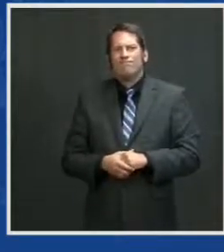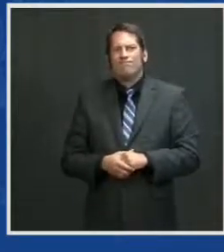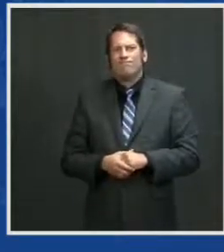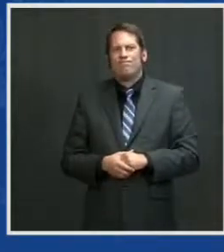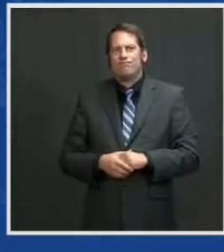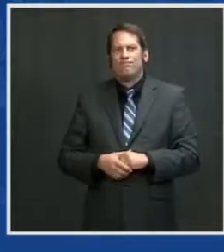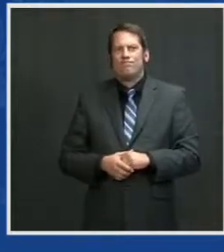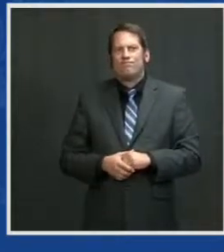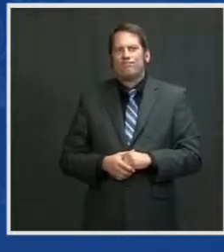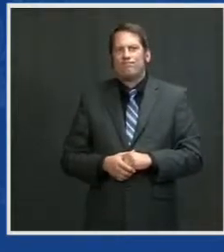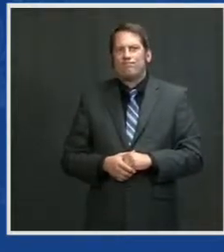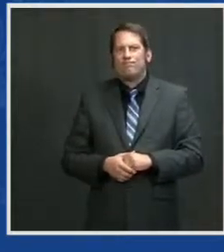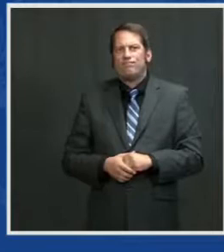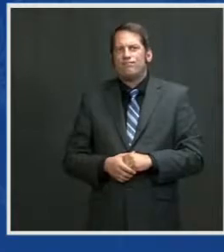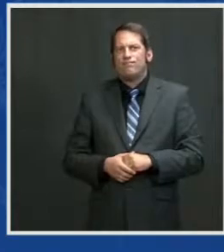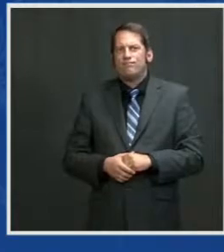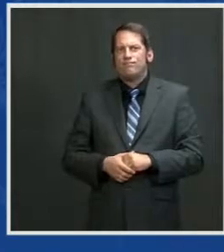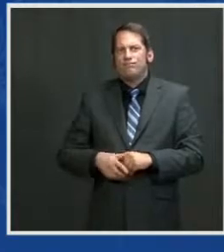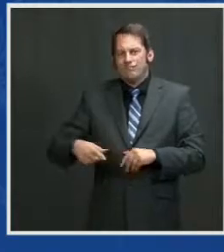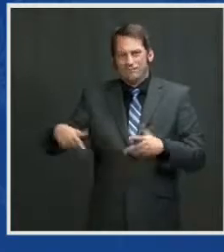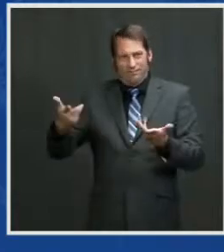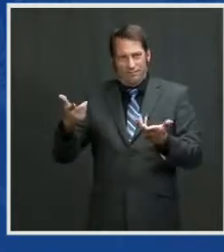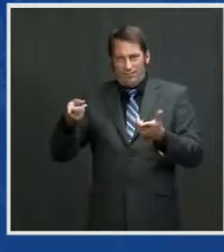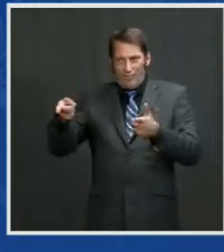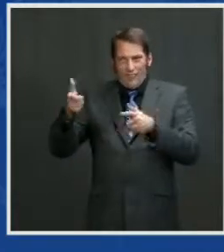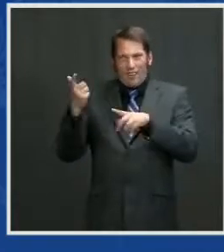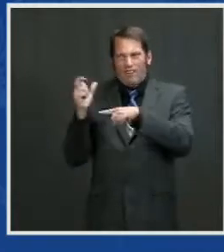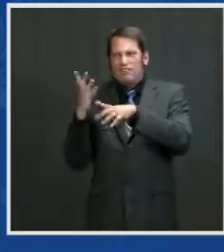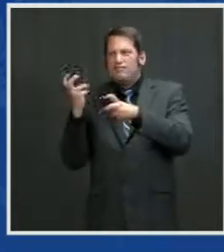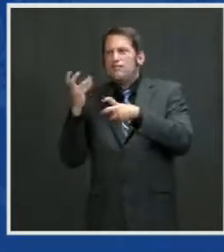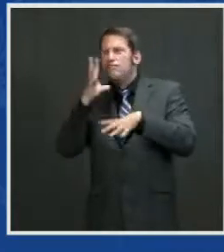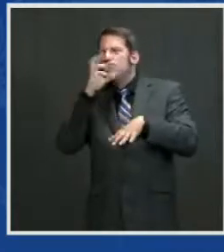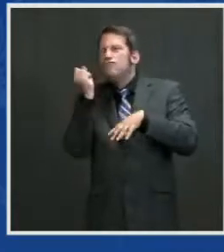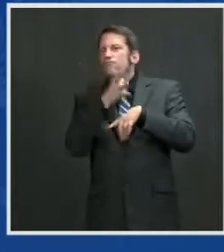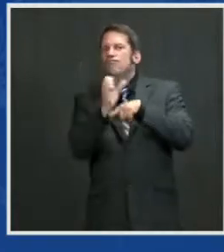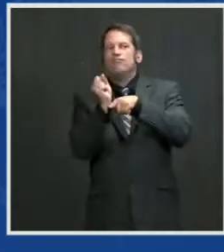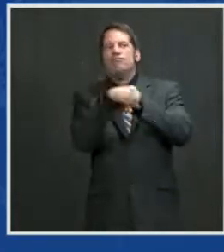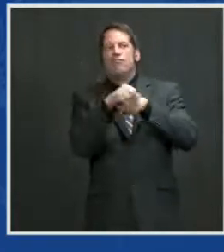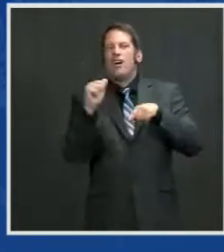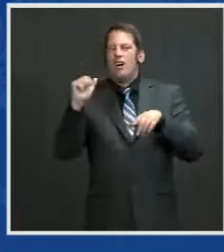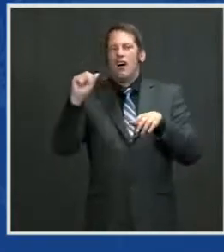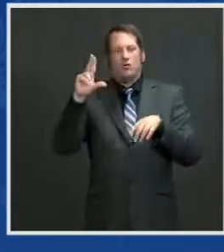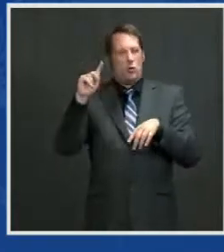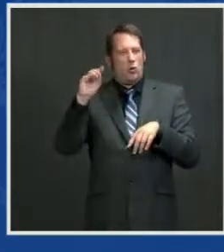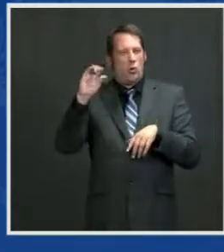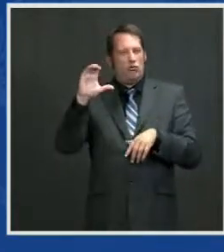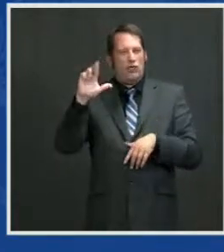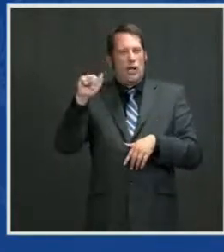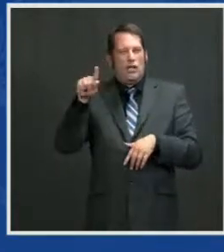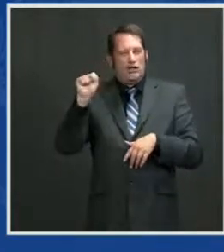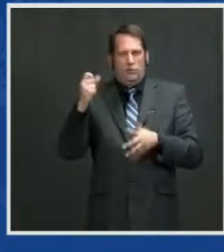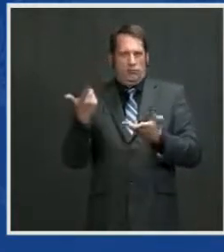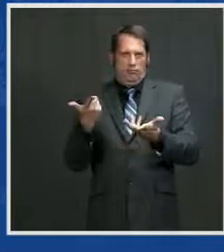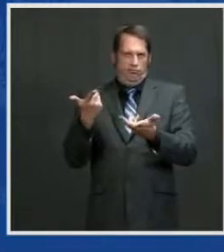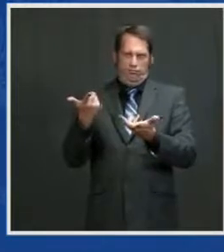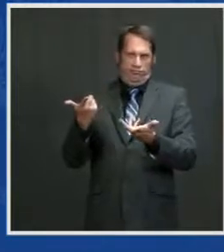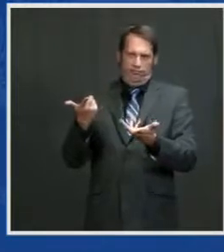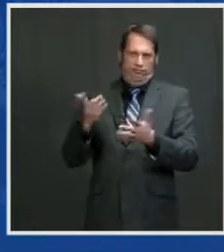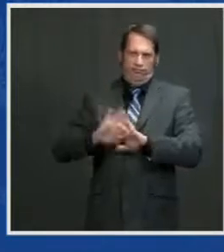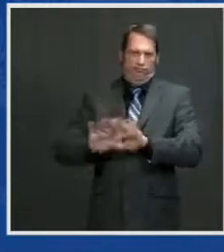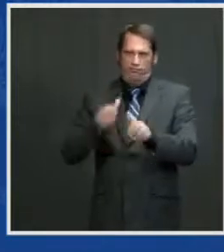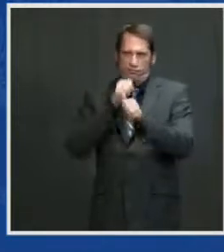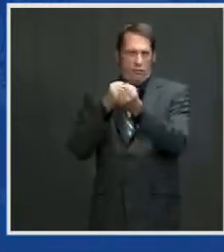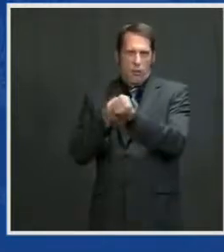partners. In Brussels, I will make it clear that the United States' commitment to our NATO alliance in Article 5 is rock solid.